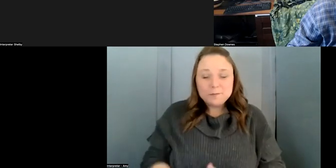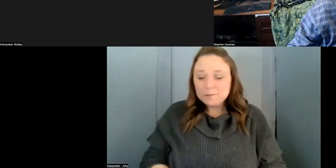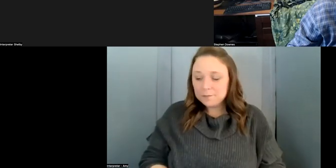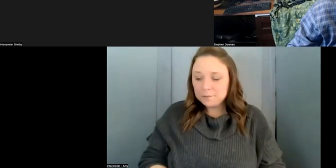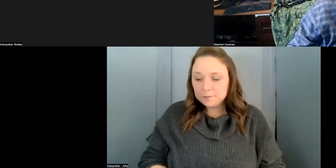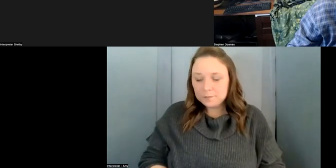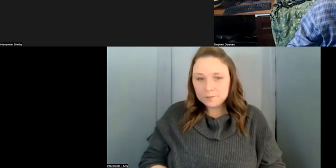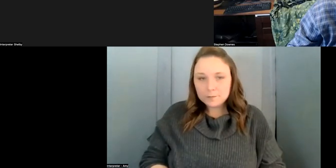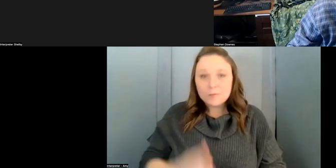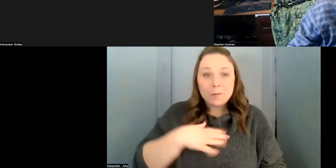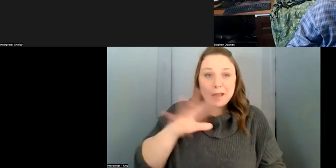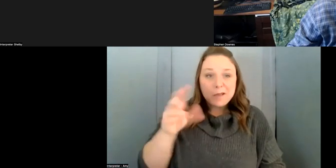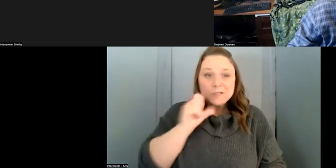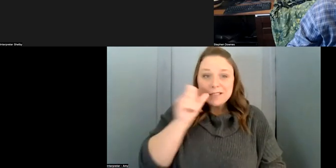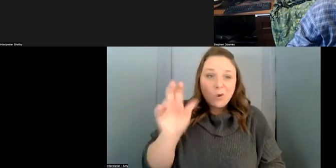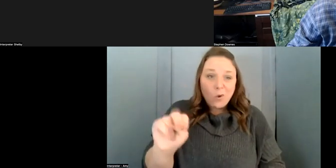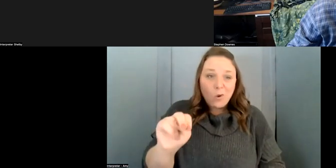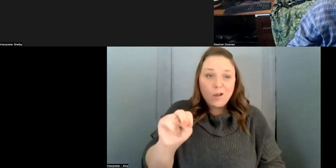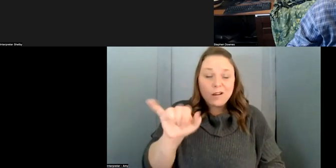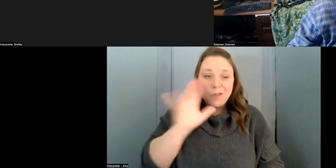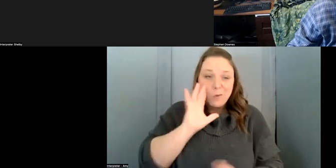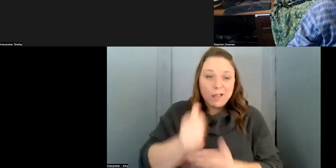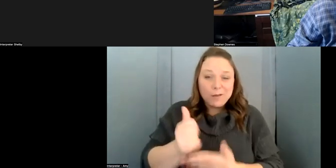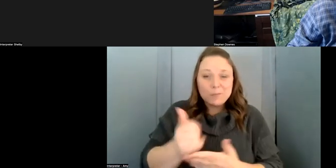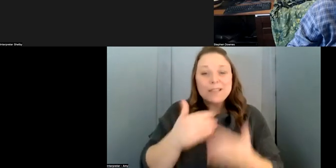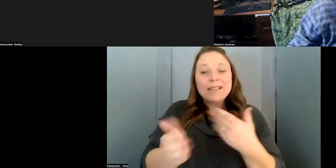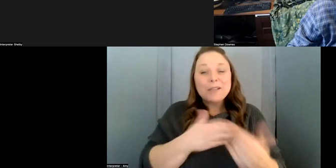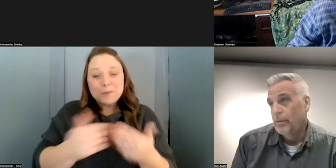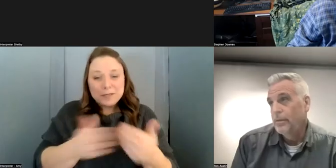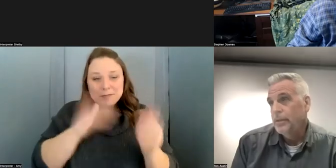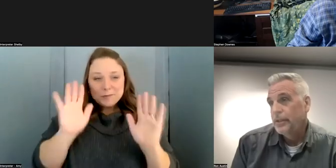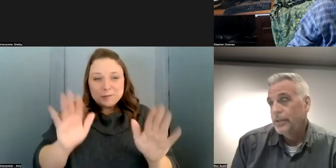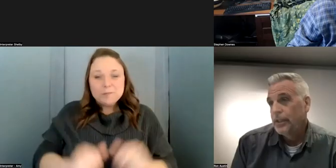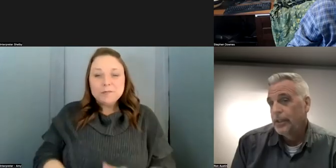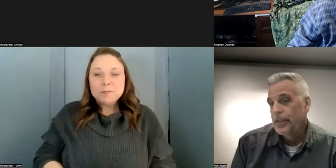my camera's not on that would that probably doesn't help okay um so